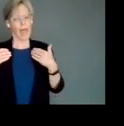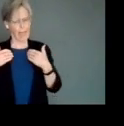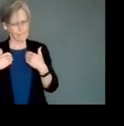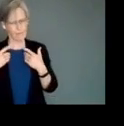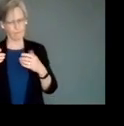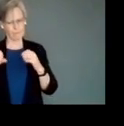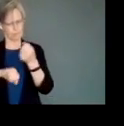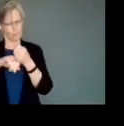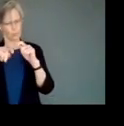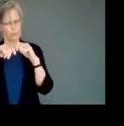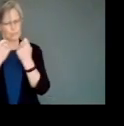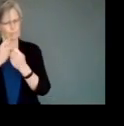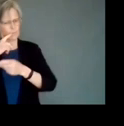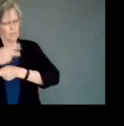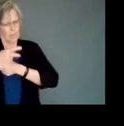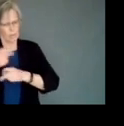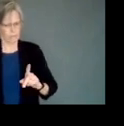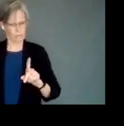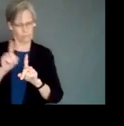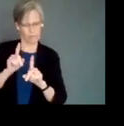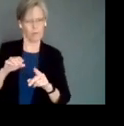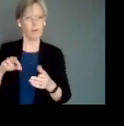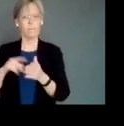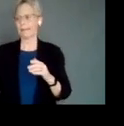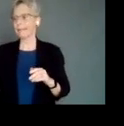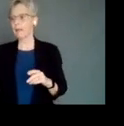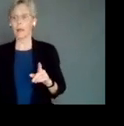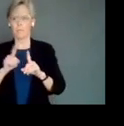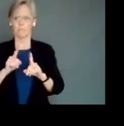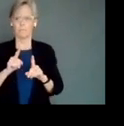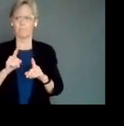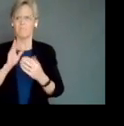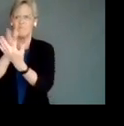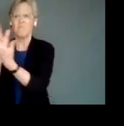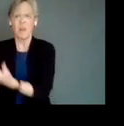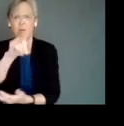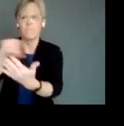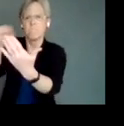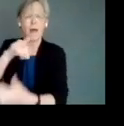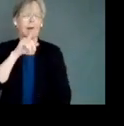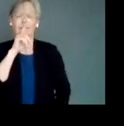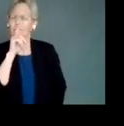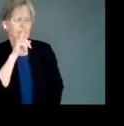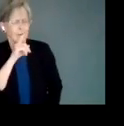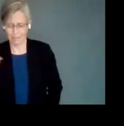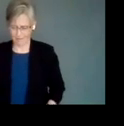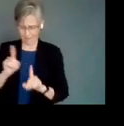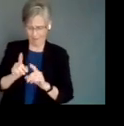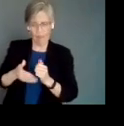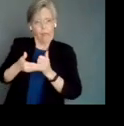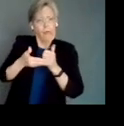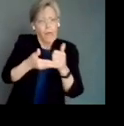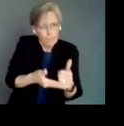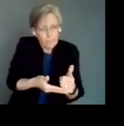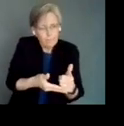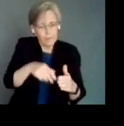team and they're there to help you. They're not there to interfere with you. They're not there to critique you. They're there to help the person